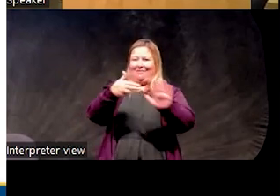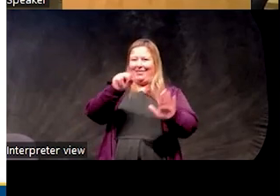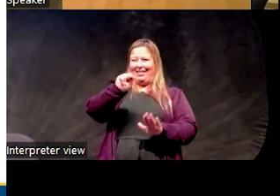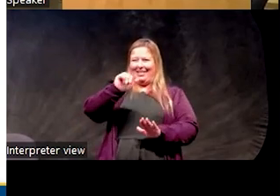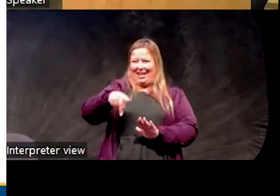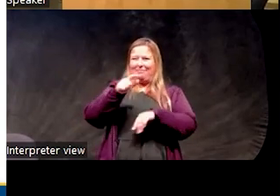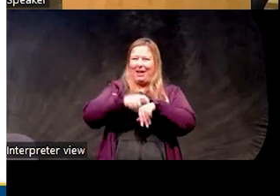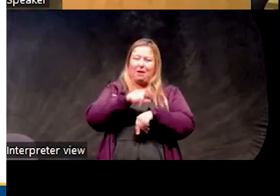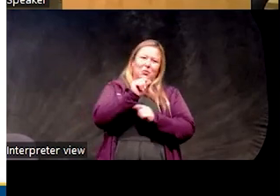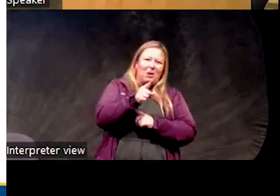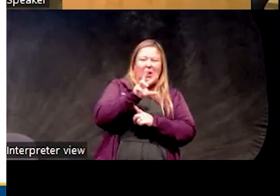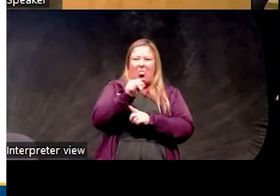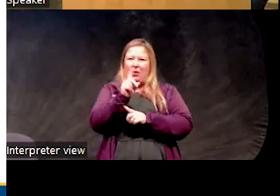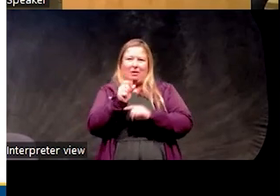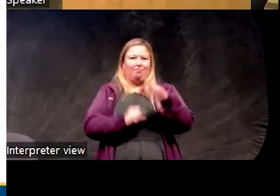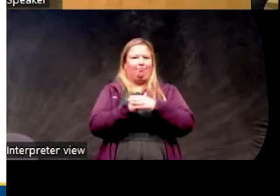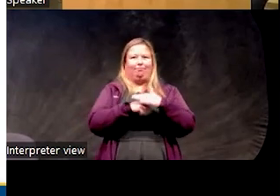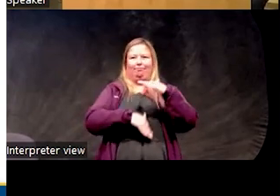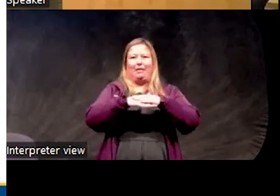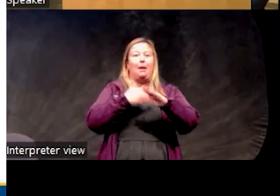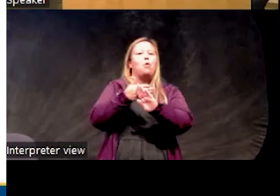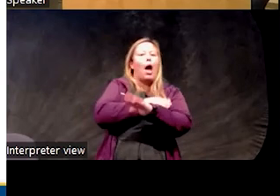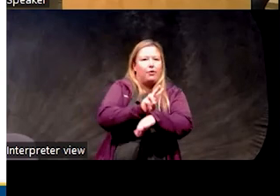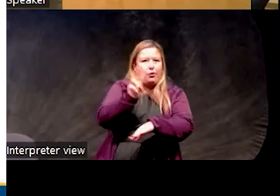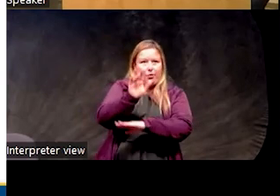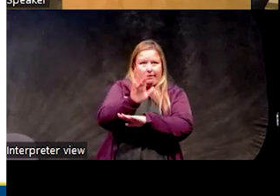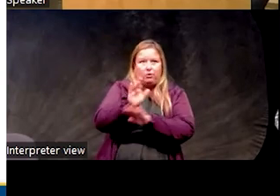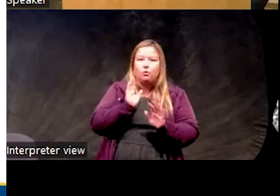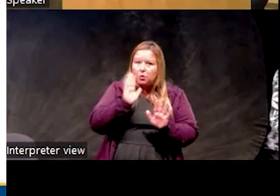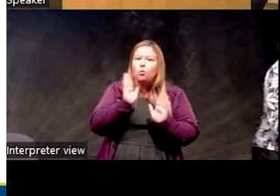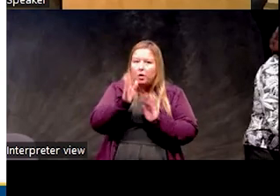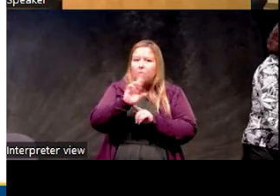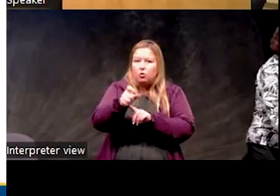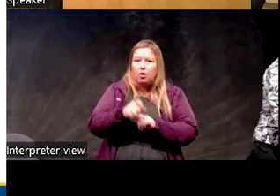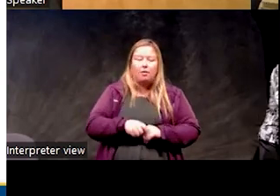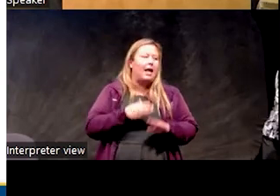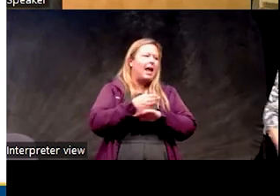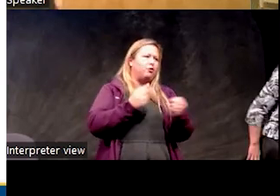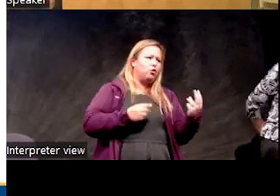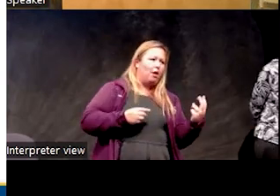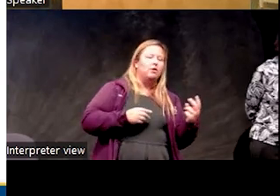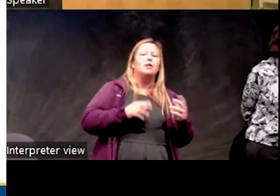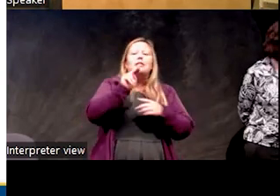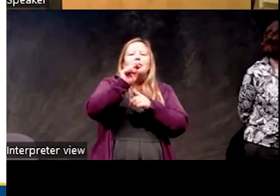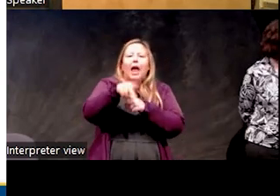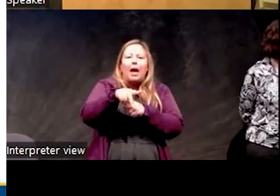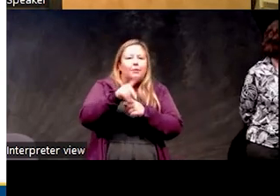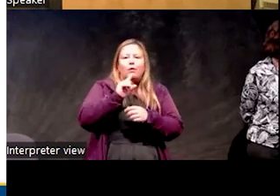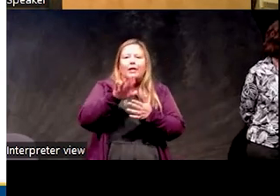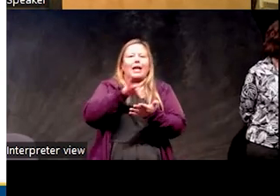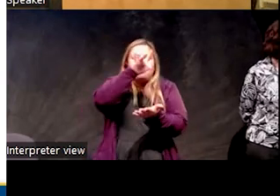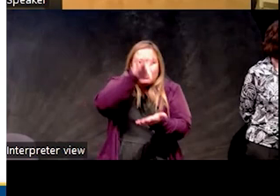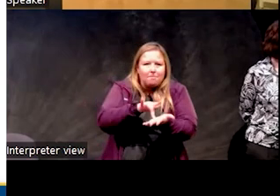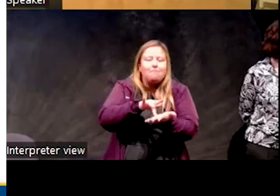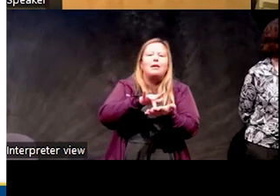20 to 30 minutes tops before two in the afternoon. And after 12, you, the main thing about naps is you want it to be in the